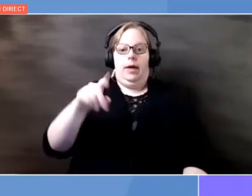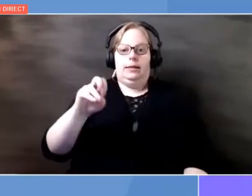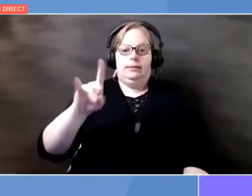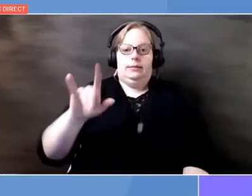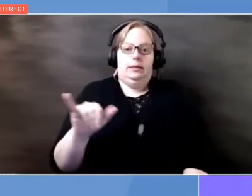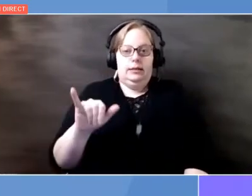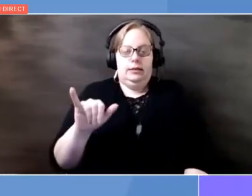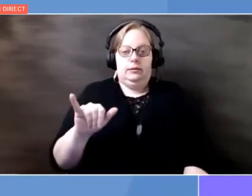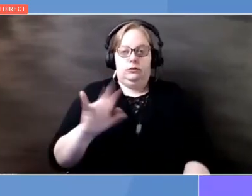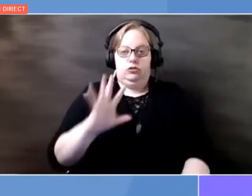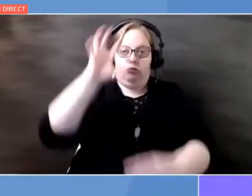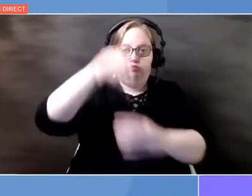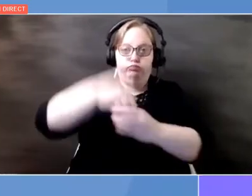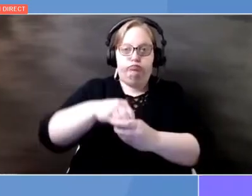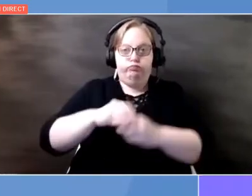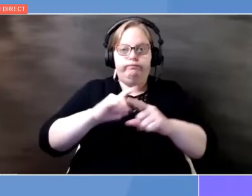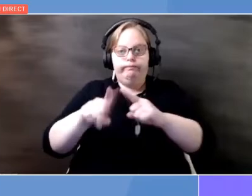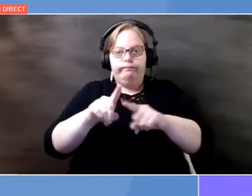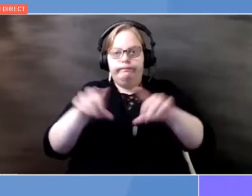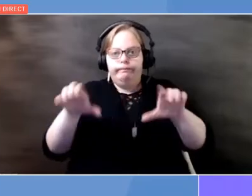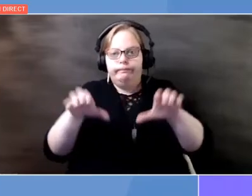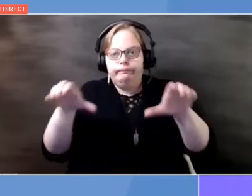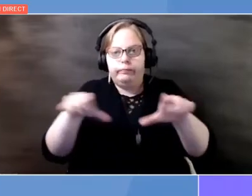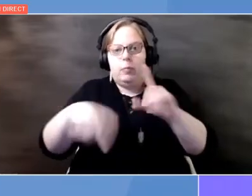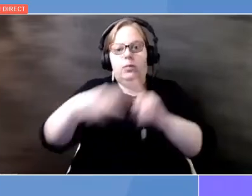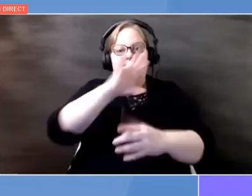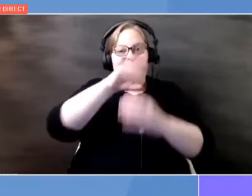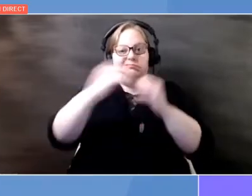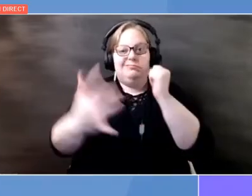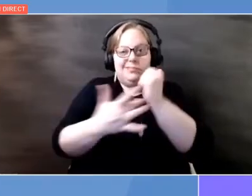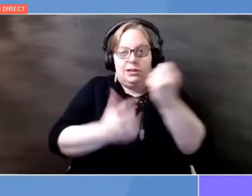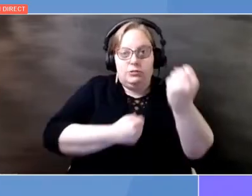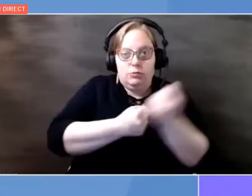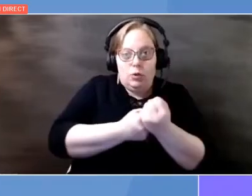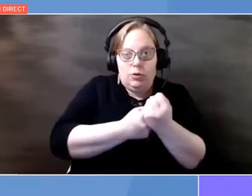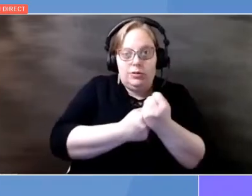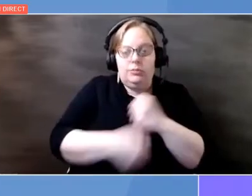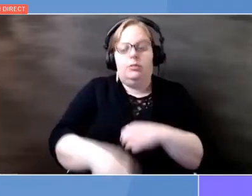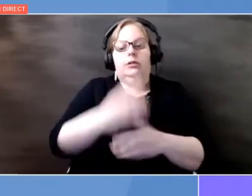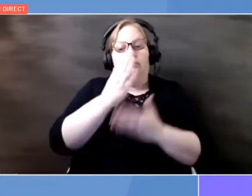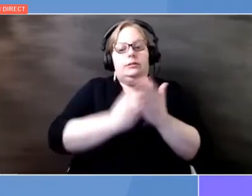mechanisms, but also technical support and some degree of subsidies.